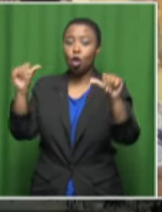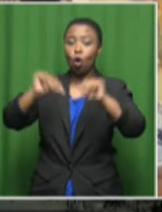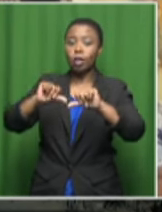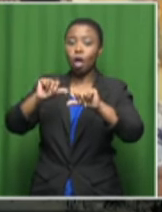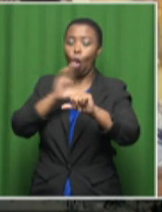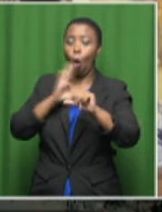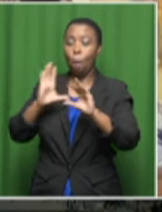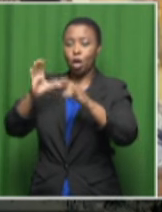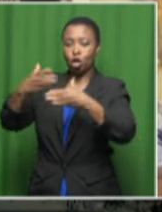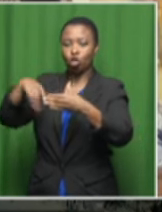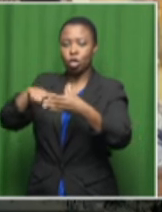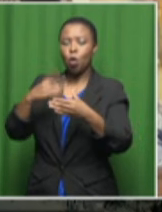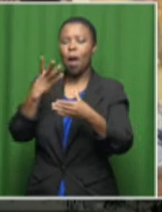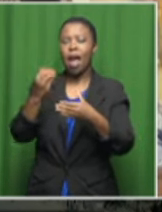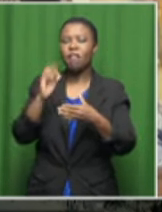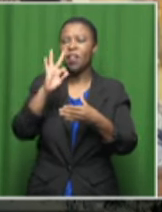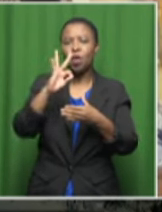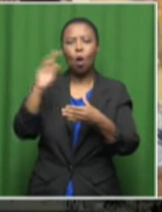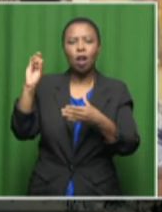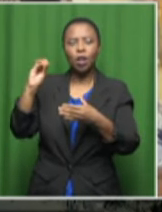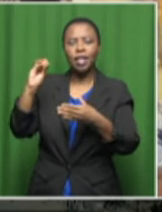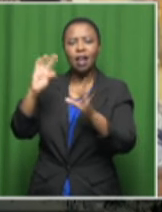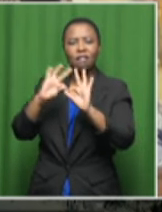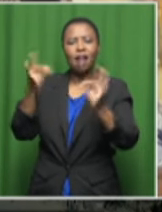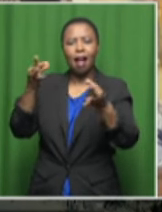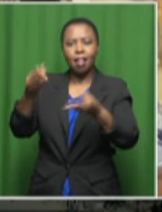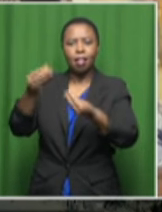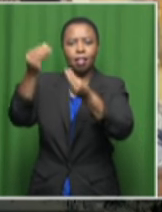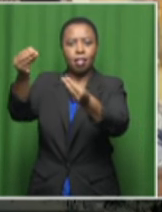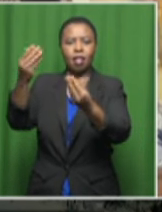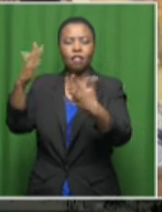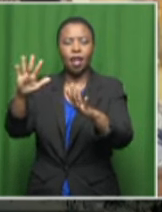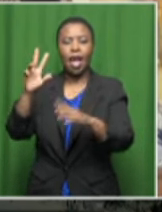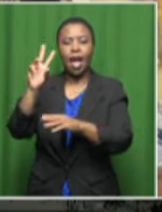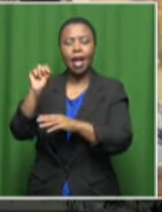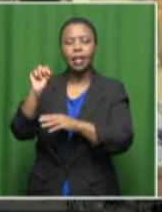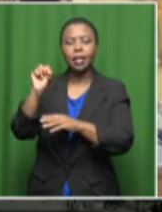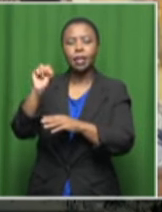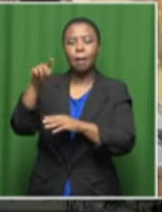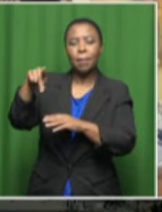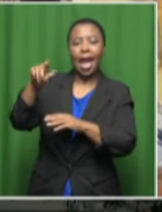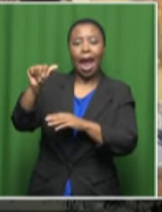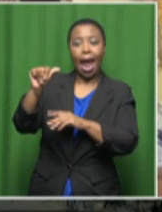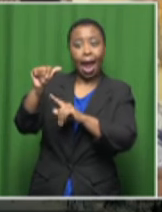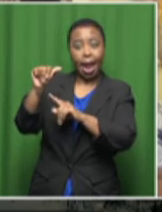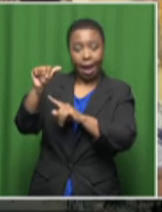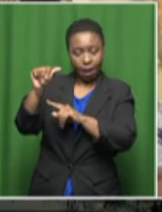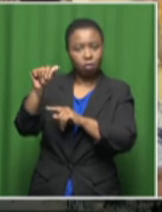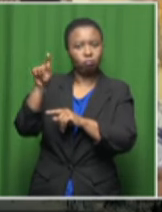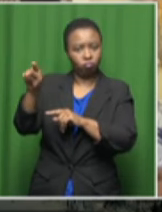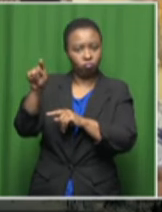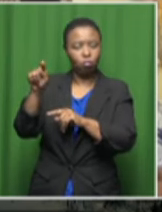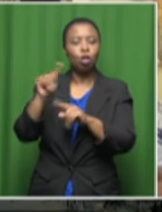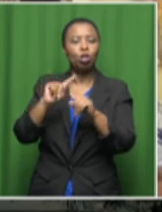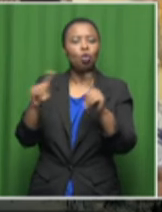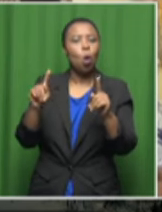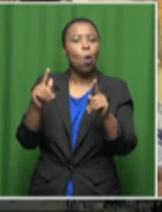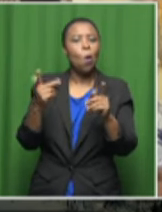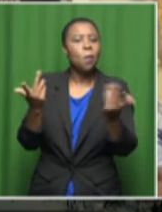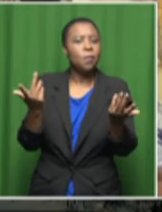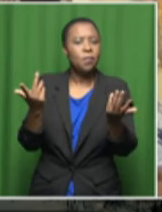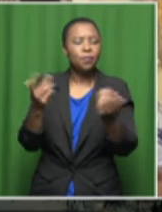were some 300 files that were handed over to the National Prosecuting Authority. And what has been most